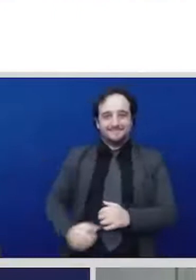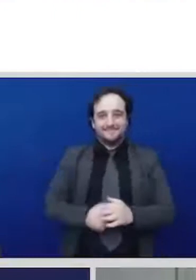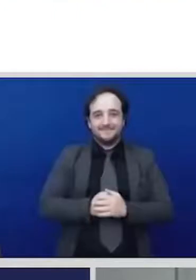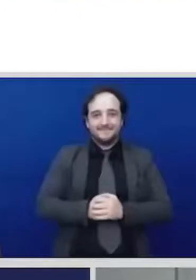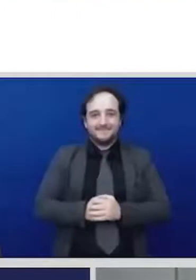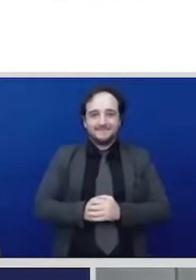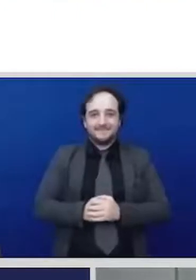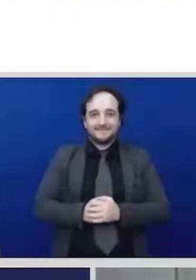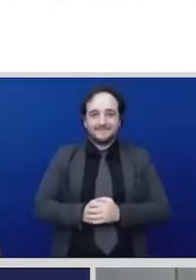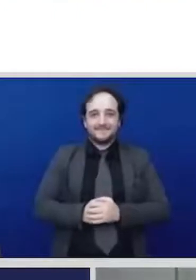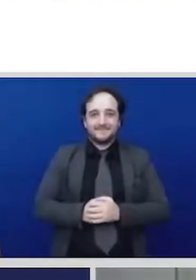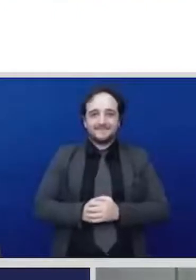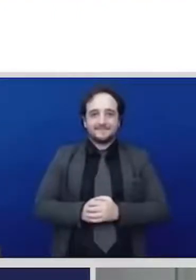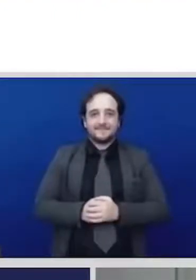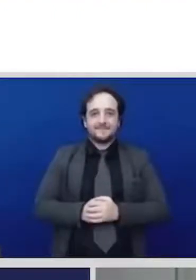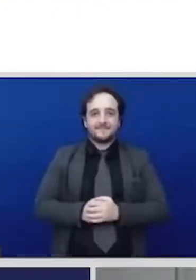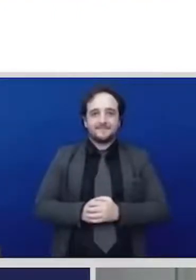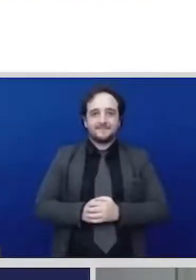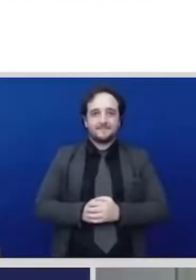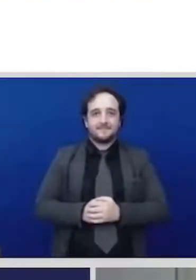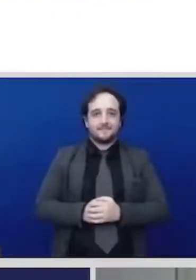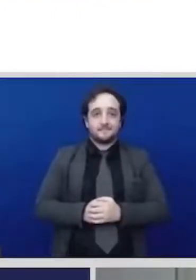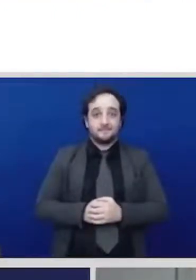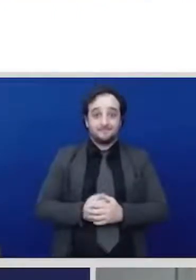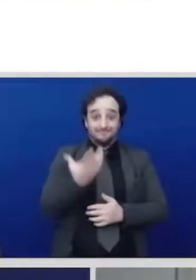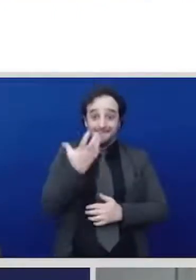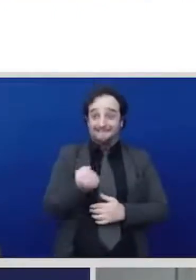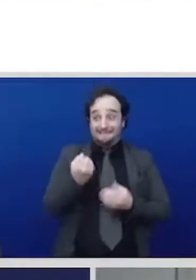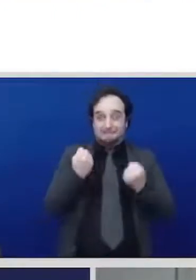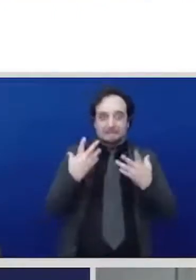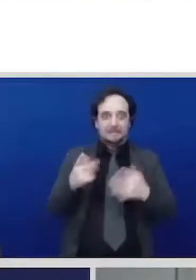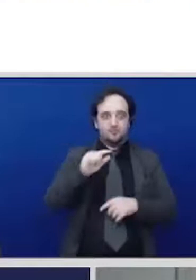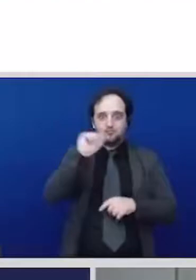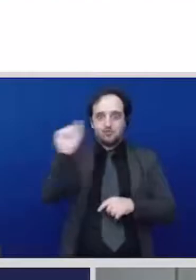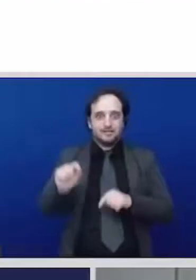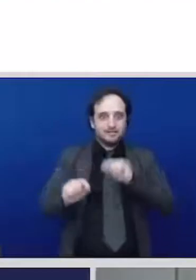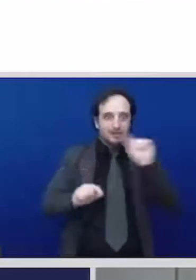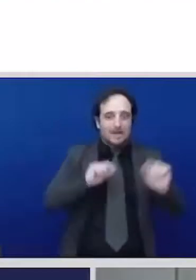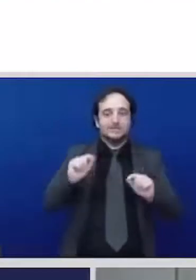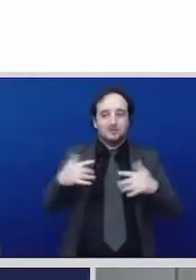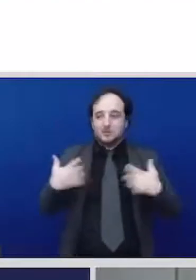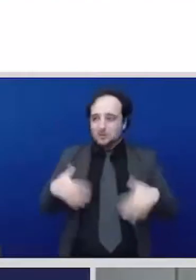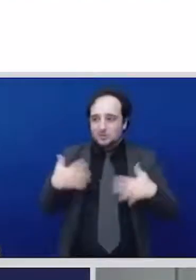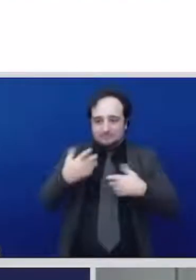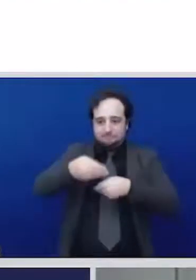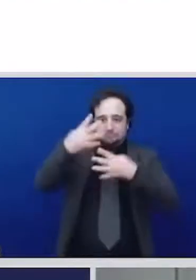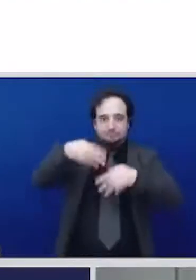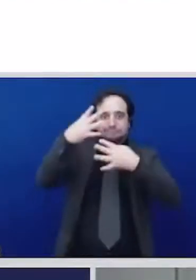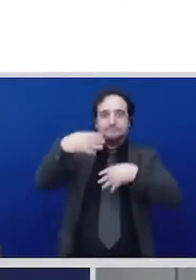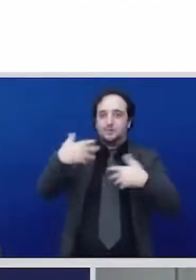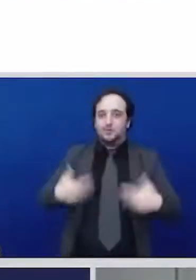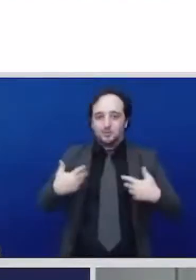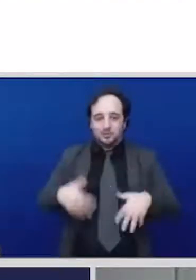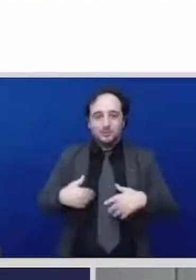interesting thing that I'm seeing about the question is that some of them are very specific and technical but also you know I think that there are